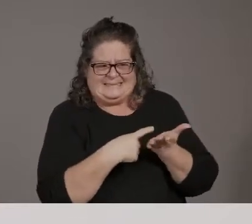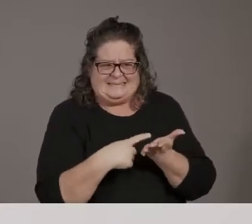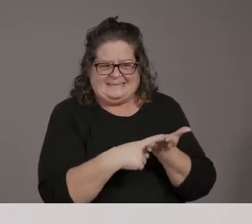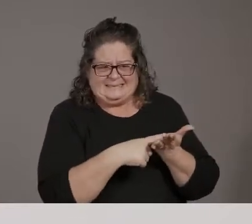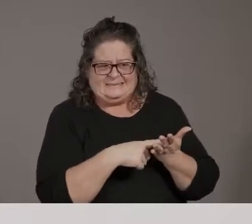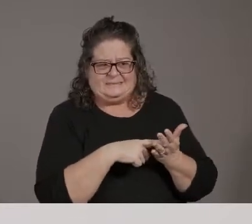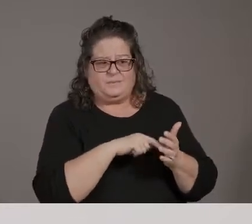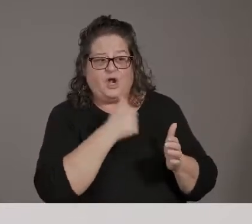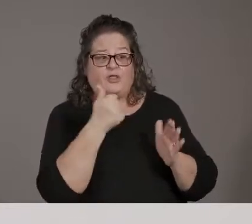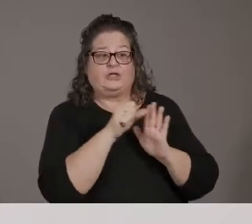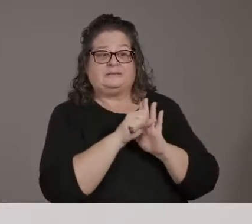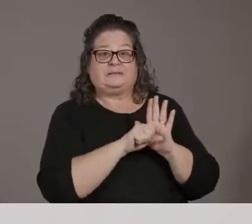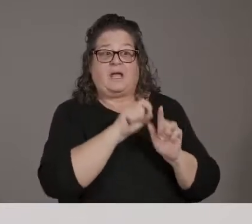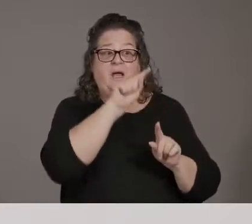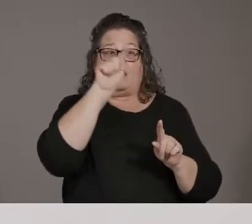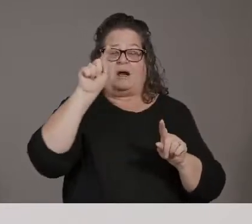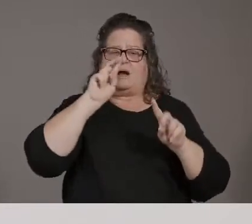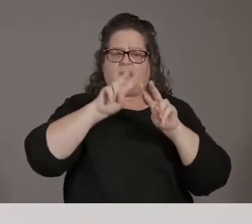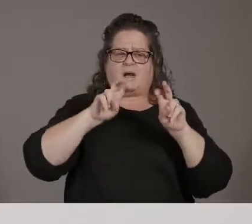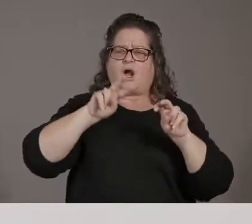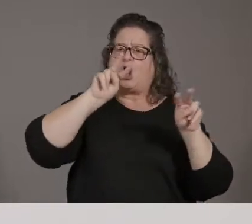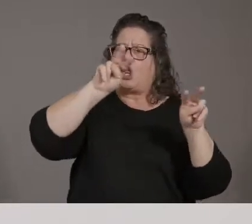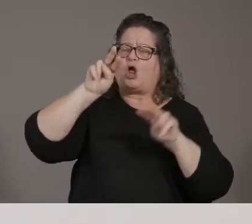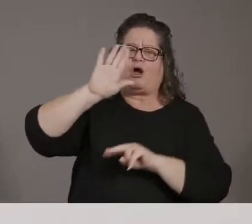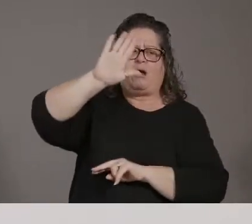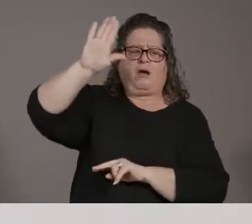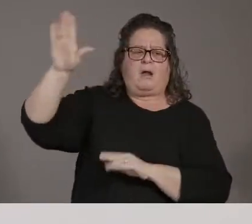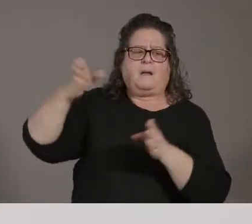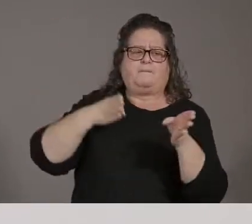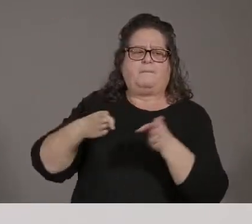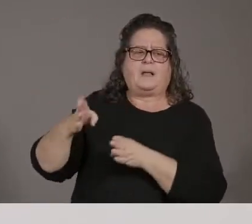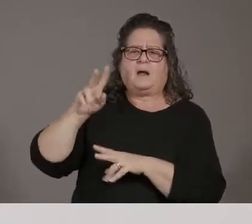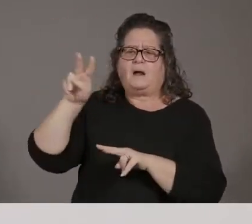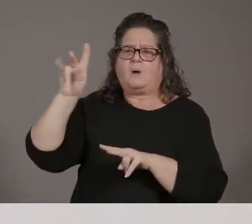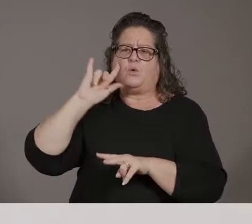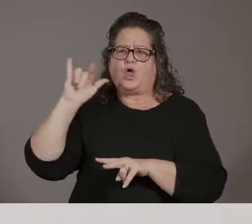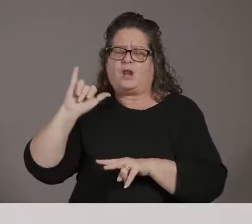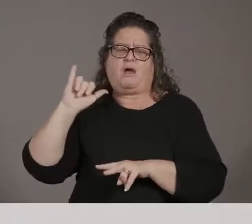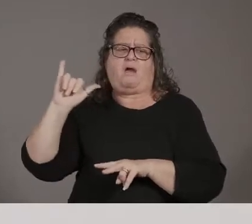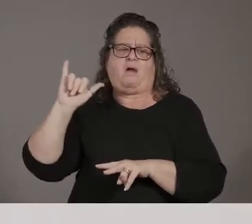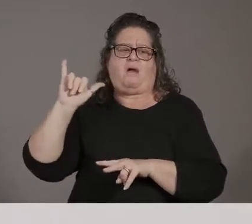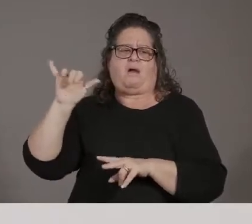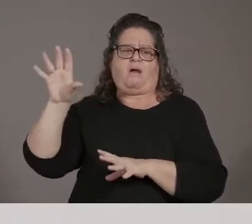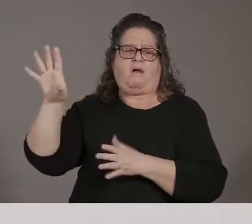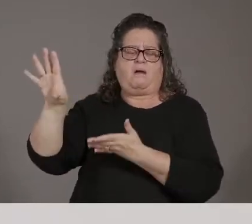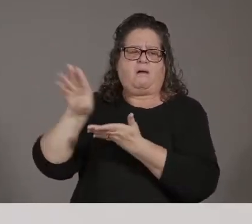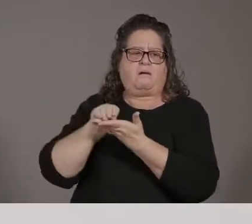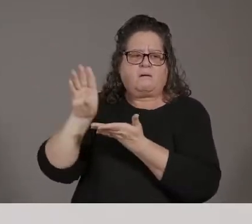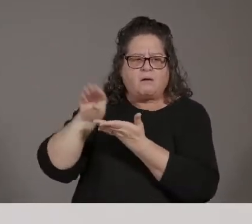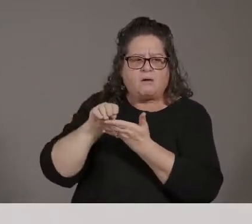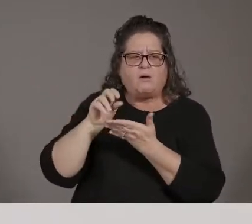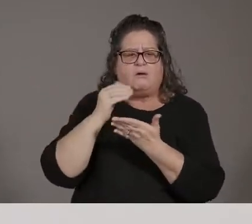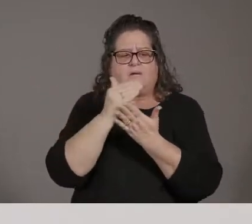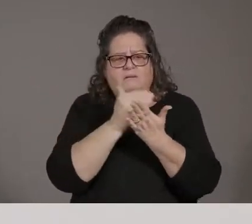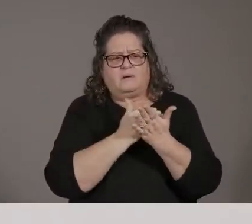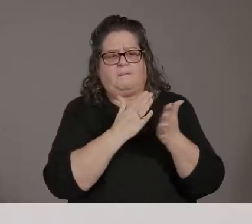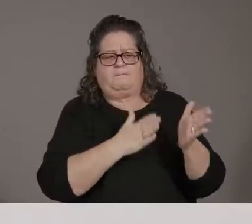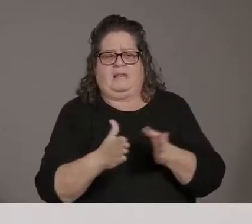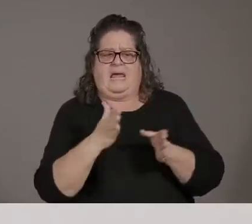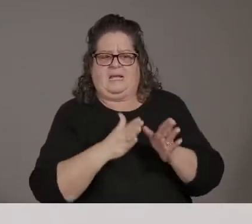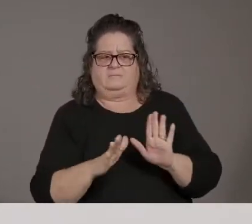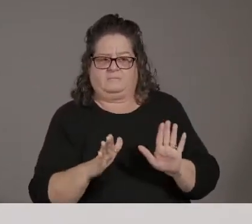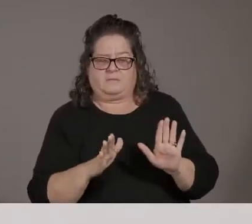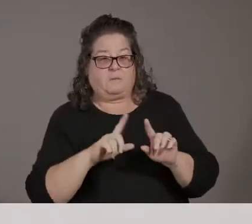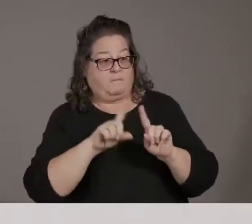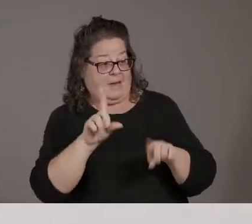prioritized as well as the essential workers. So we are looking at coming out with a list. What we would caution everybody is if you